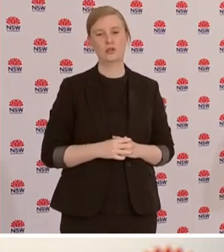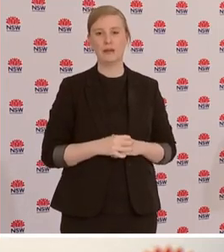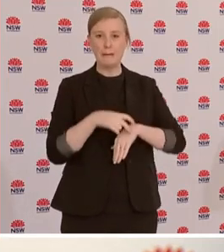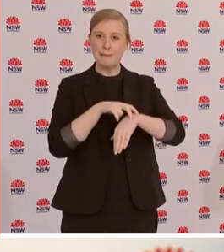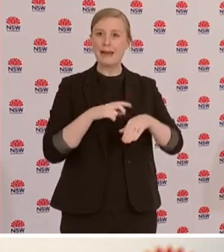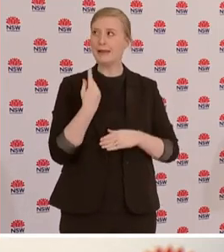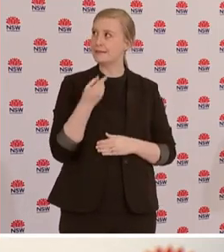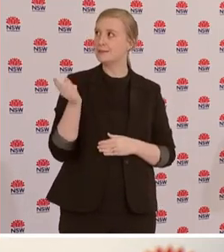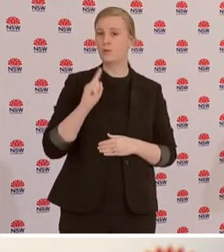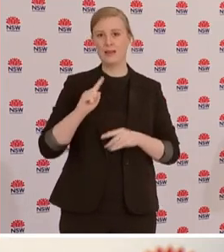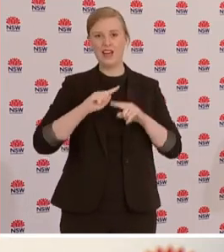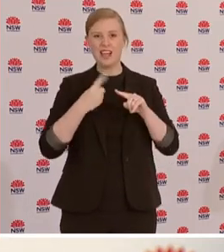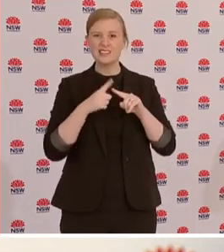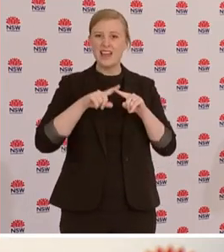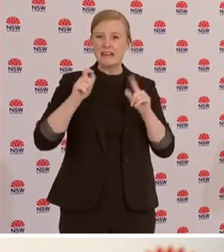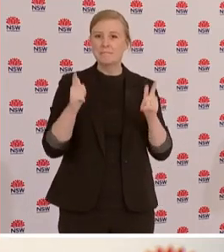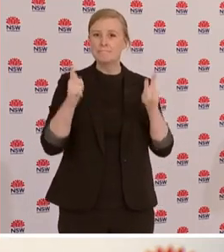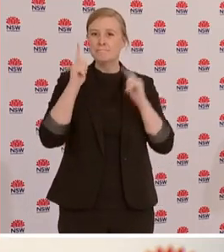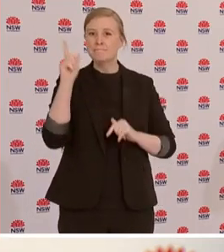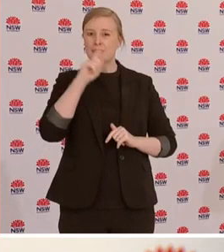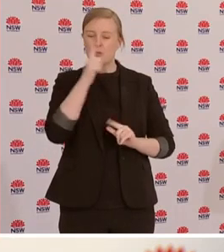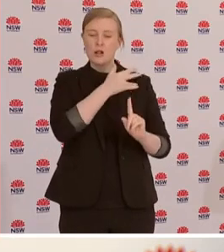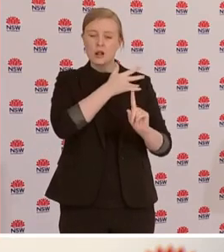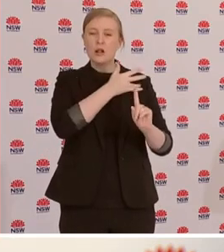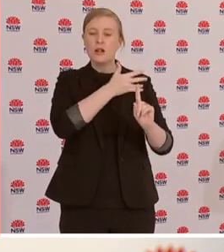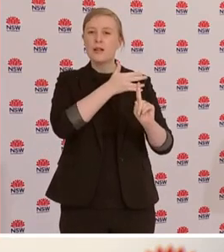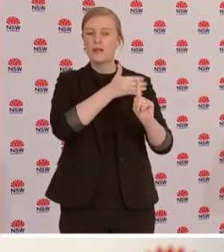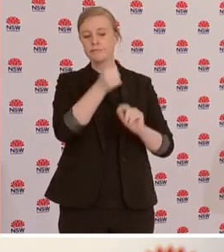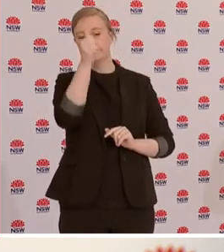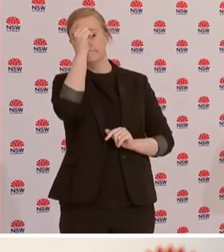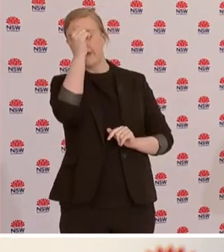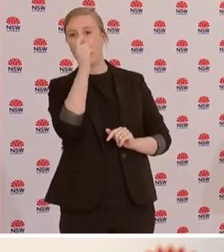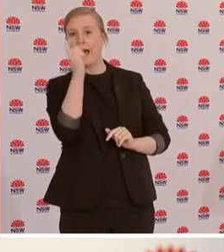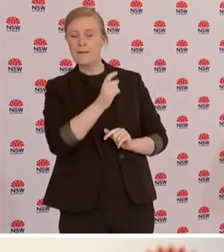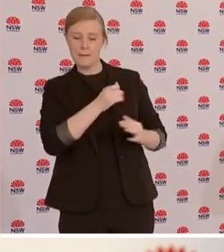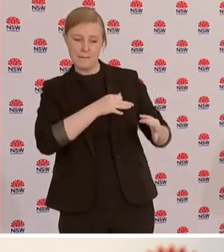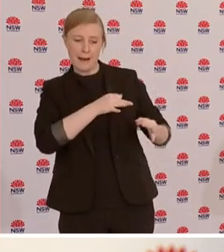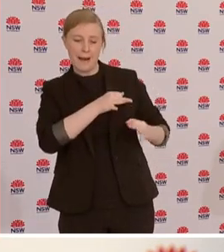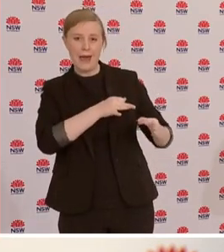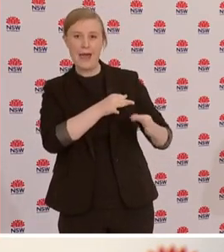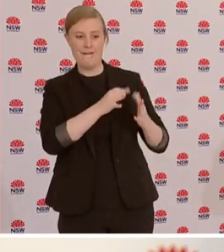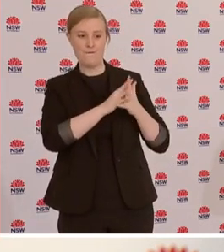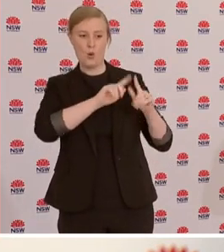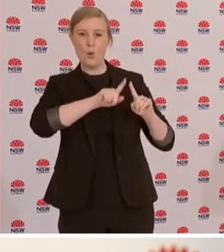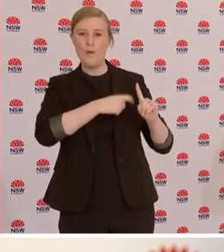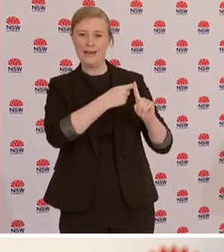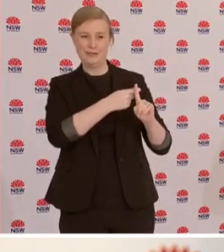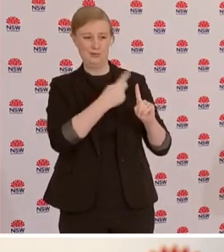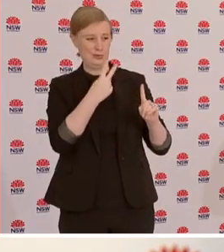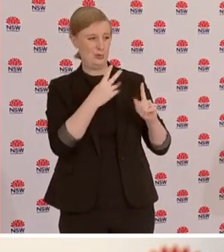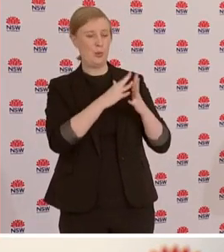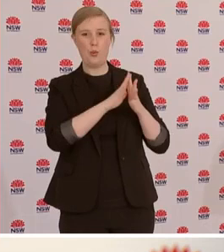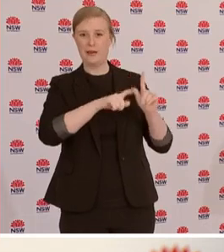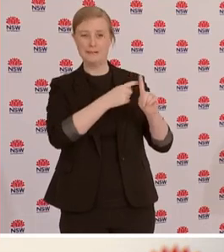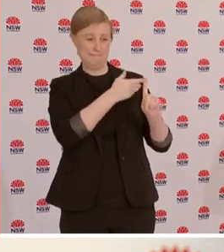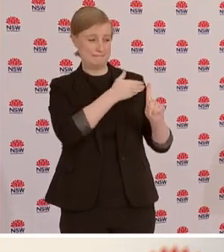around that, we've been working on that for weeks, weeks now, well over two weeks that I can recall. So no, I don't think